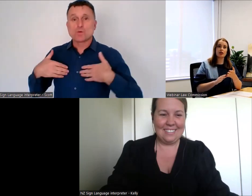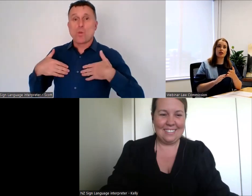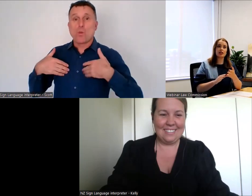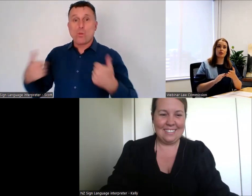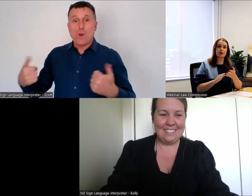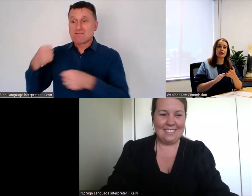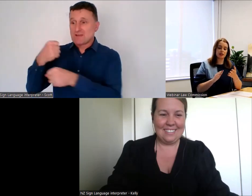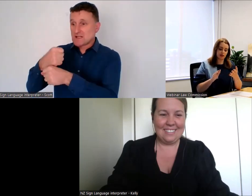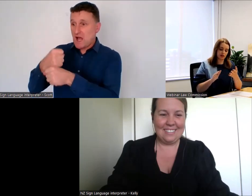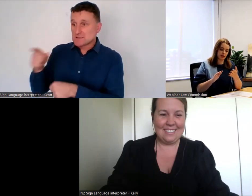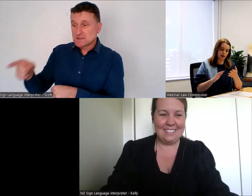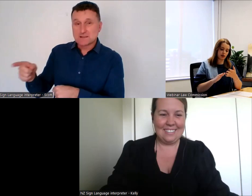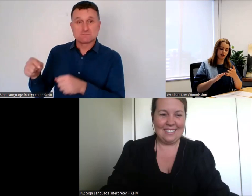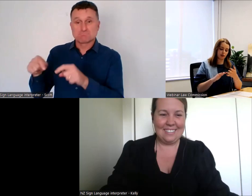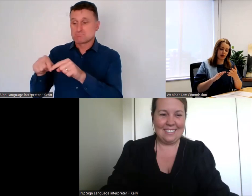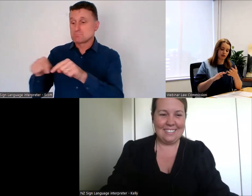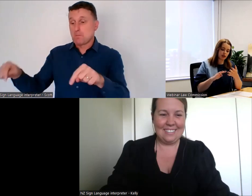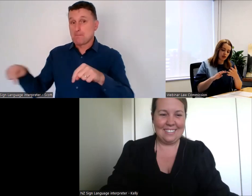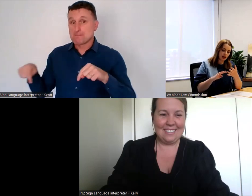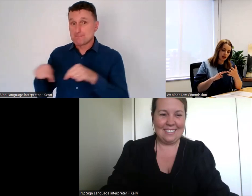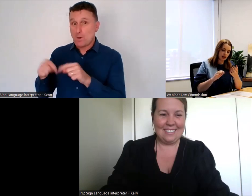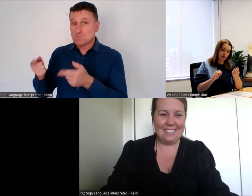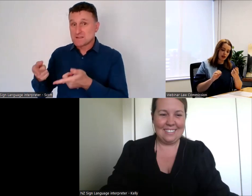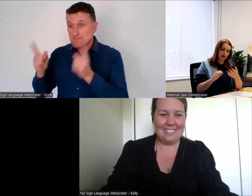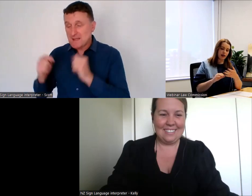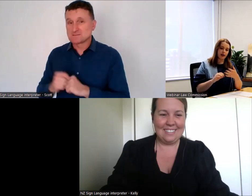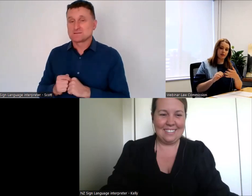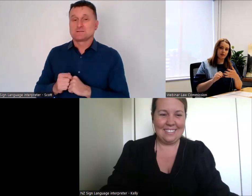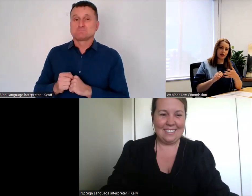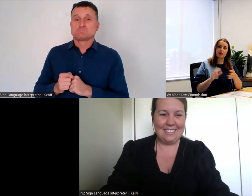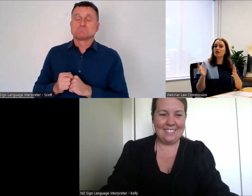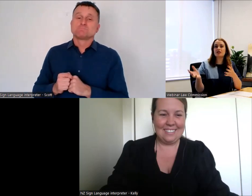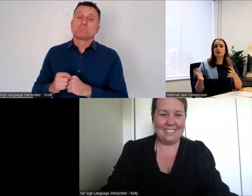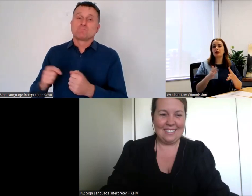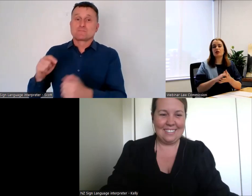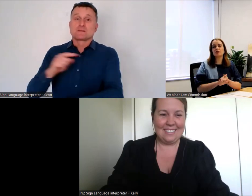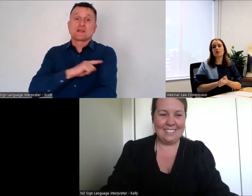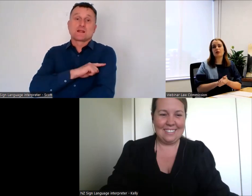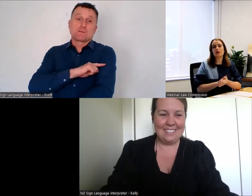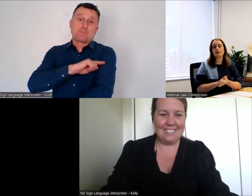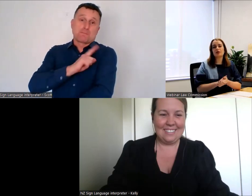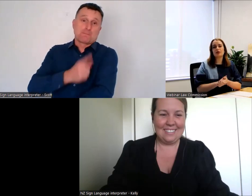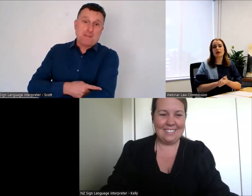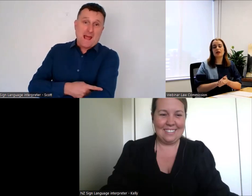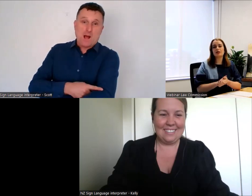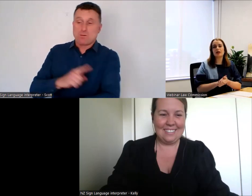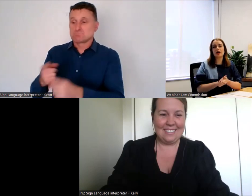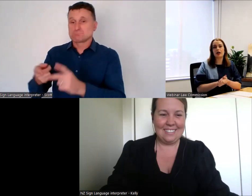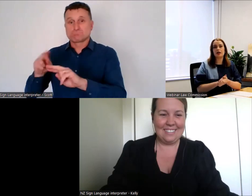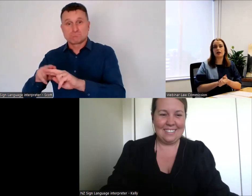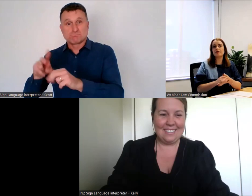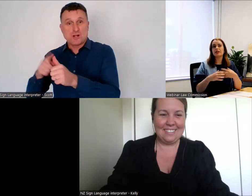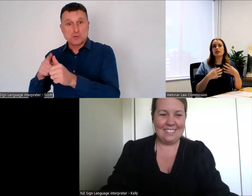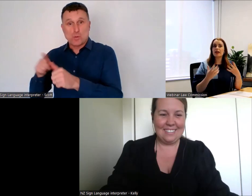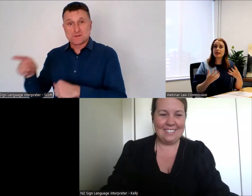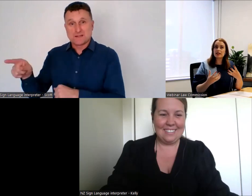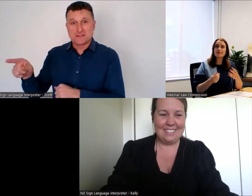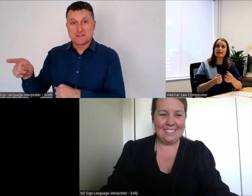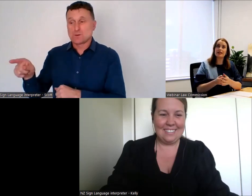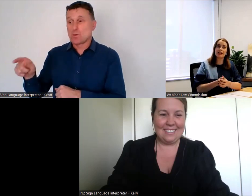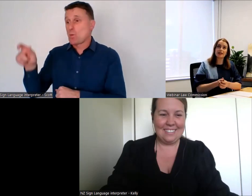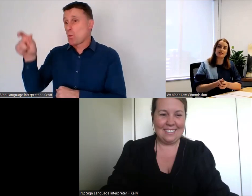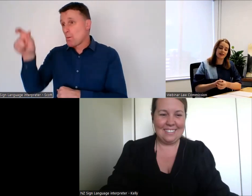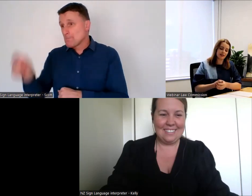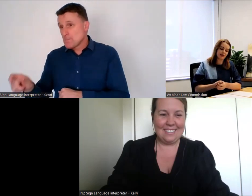attorneys appointed under an enduring power of attorney. Another situation might be that a person has an advanced